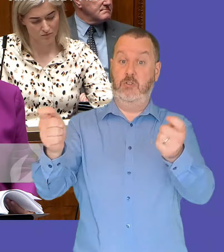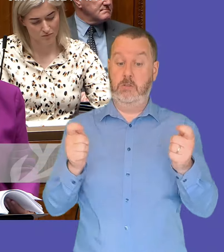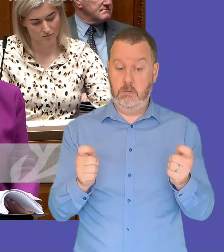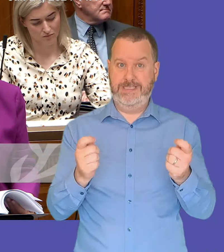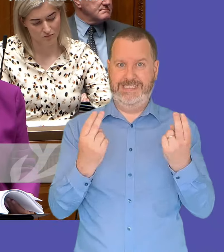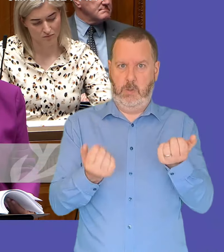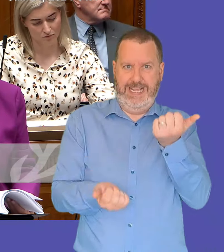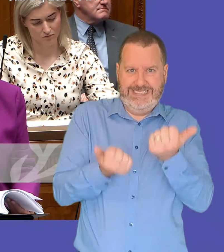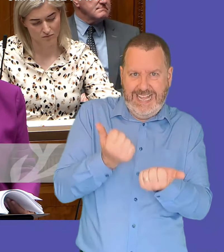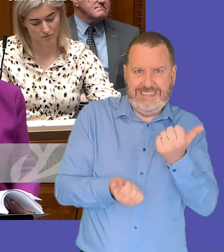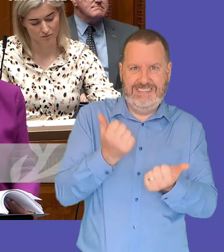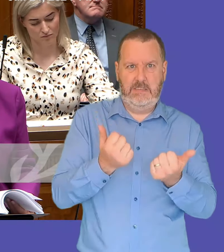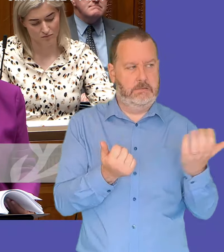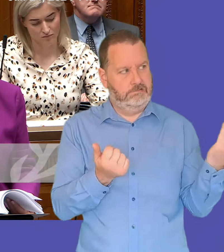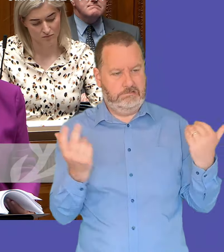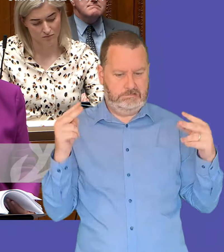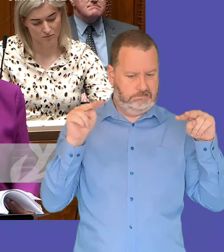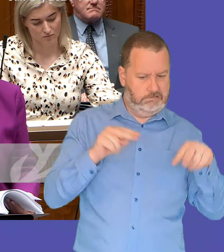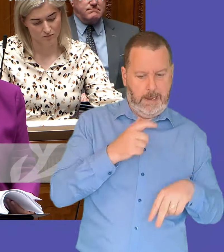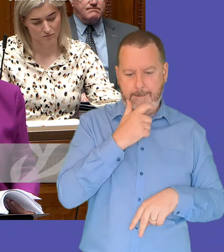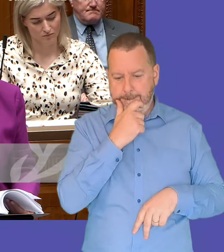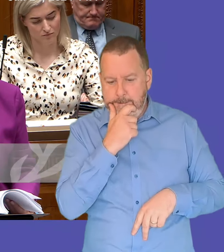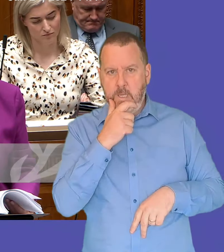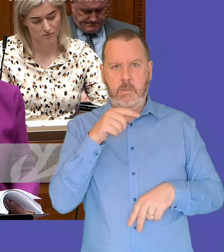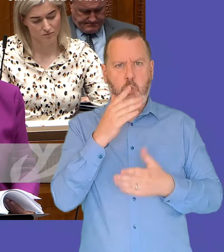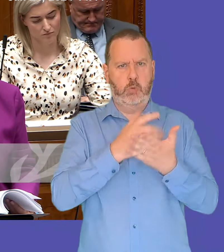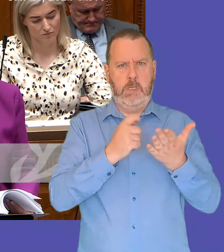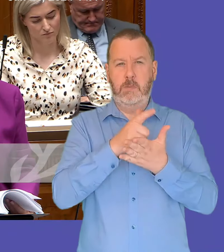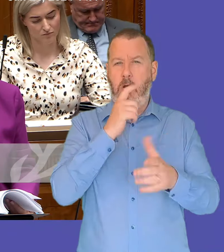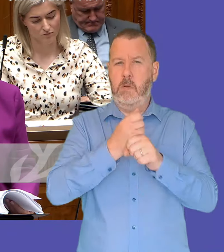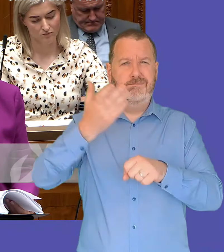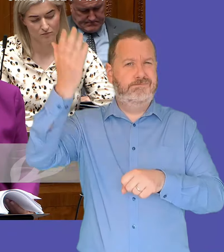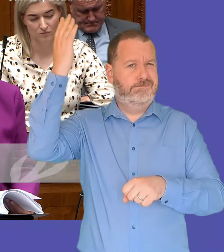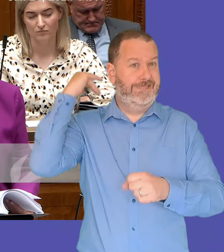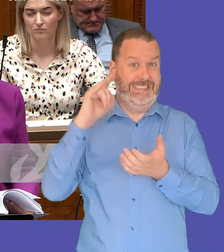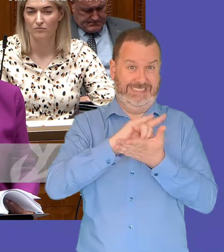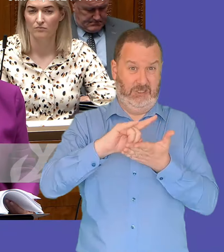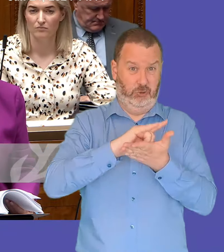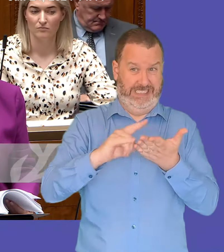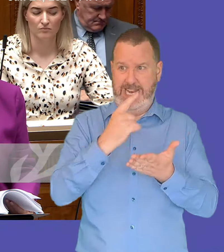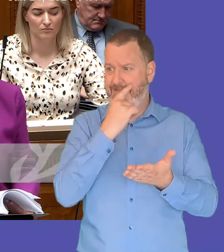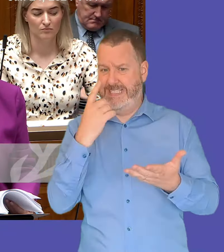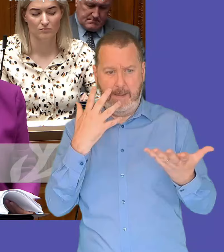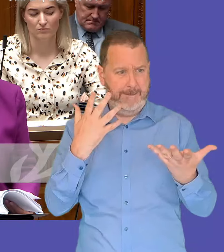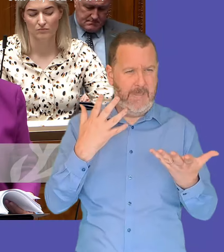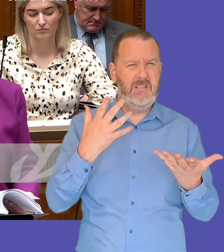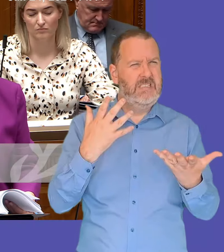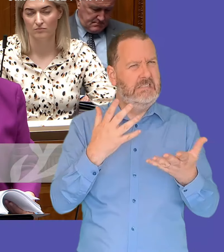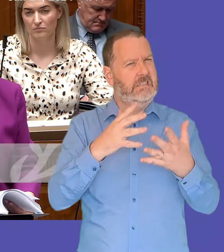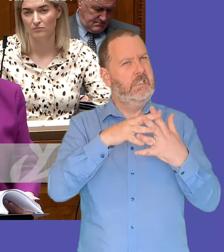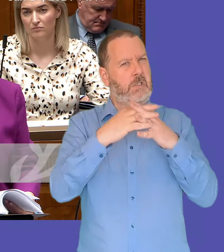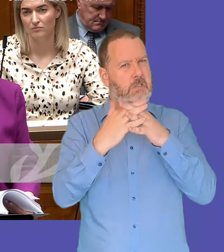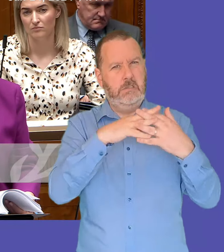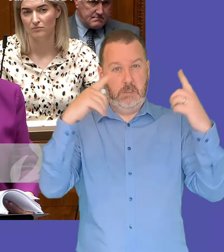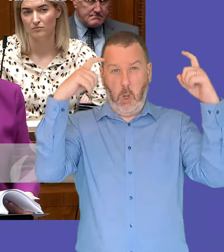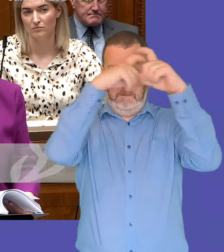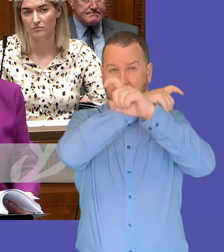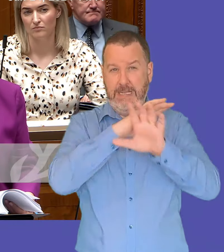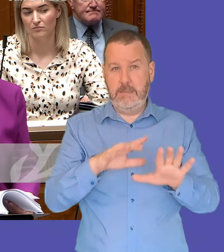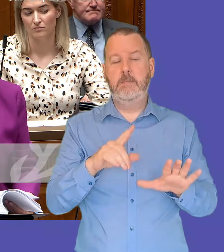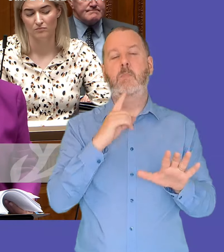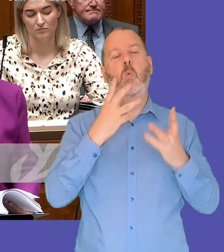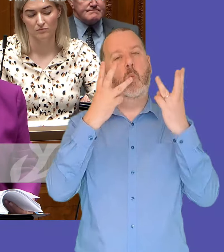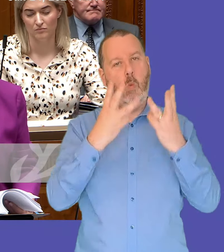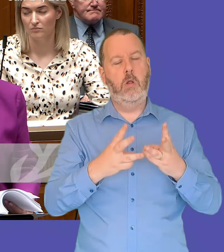and the historic nature of much the evidence but we are keeping that under constant review for looking for ways to continually improve